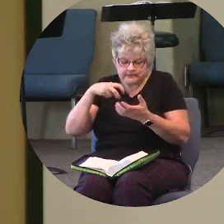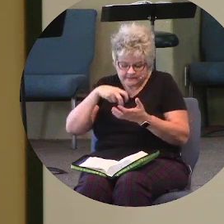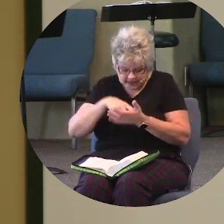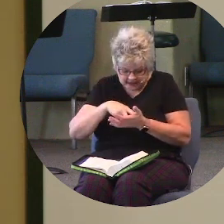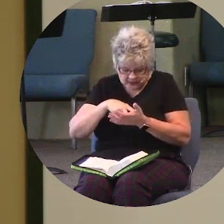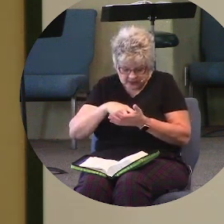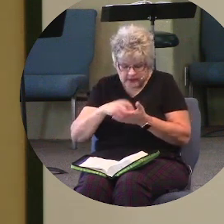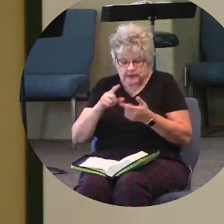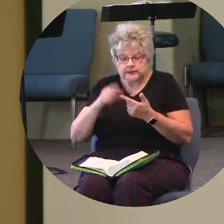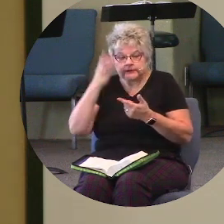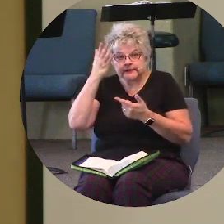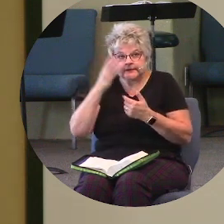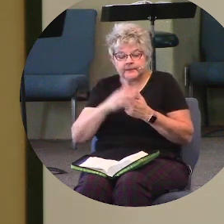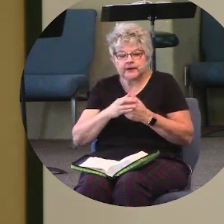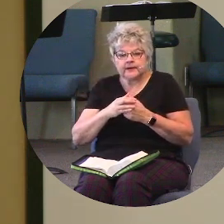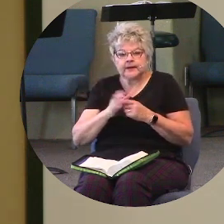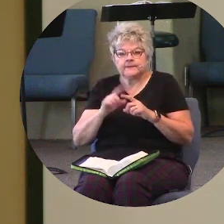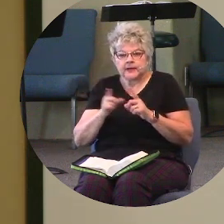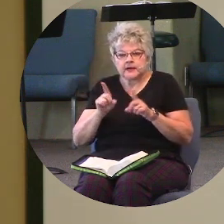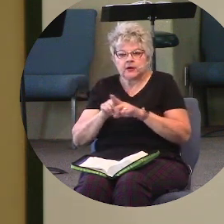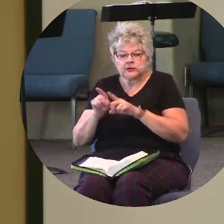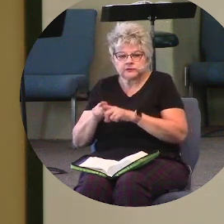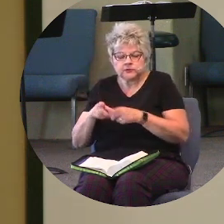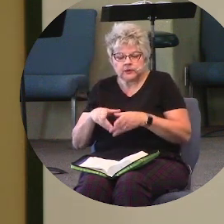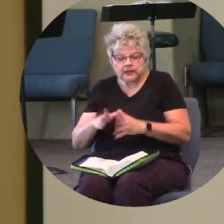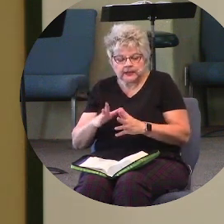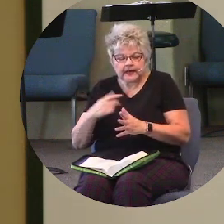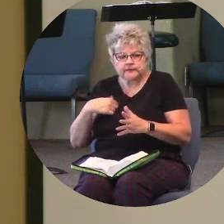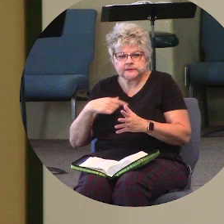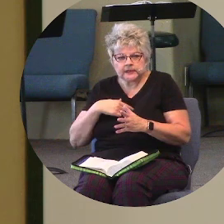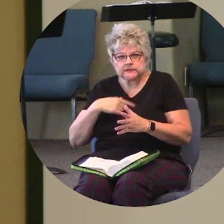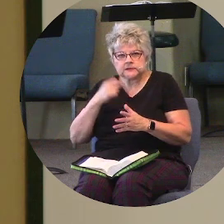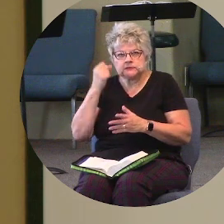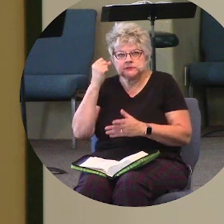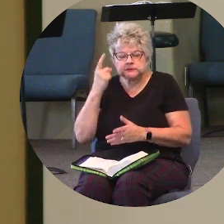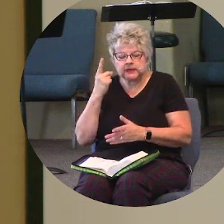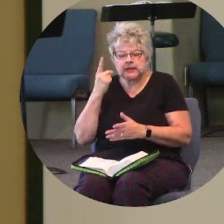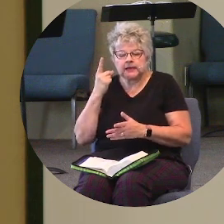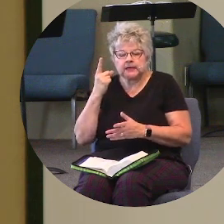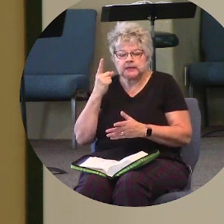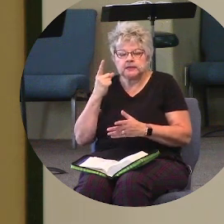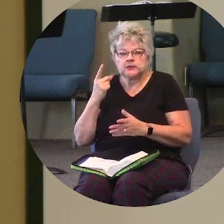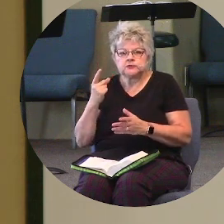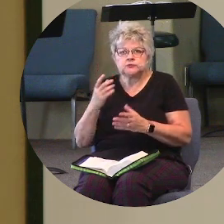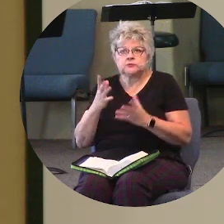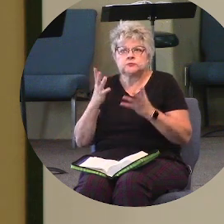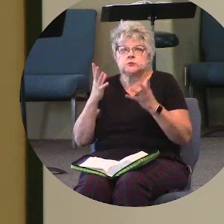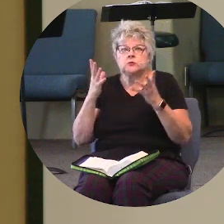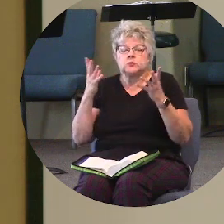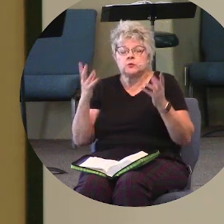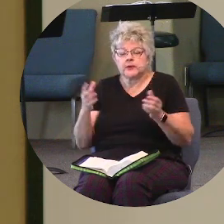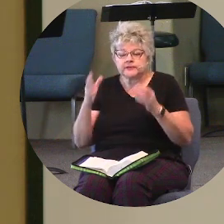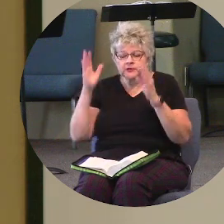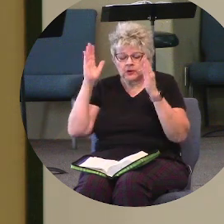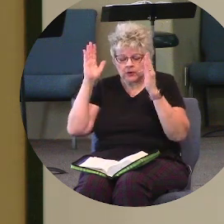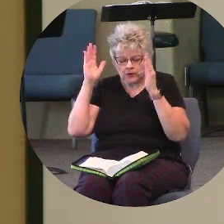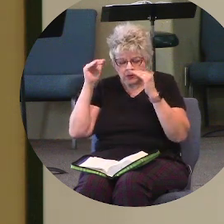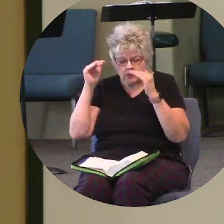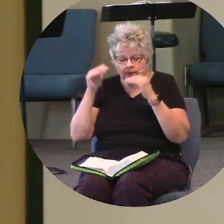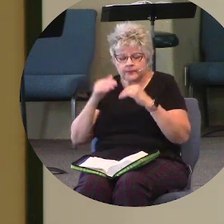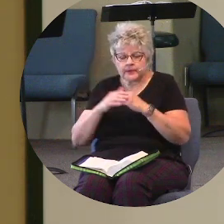But it also allows us to realize that there's so much hope, there's so much